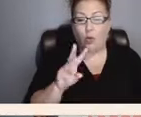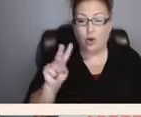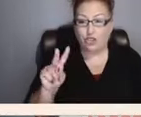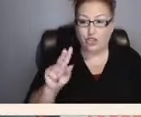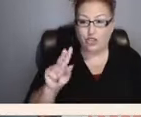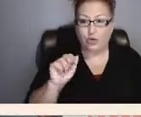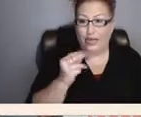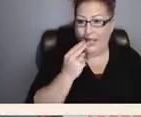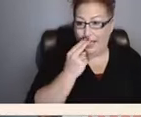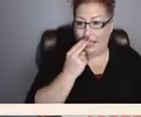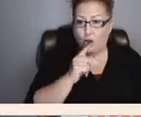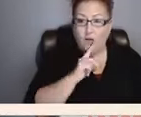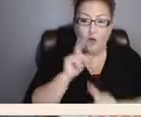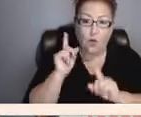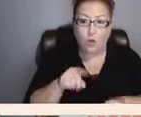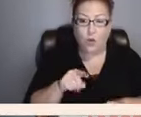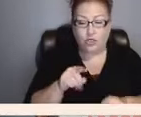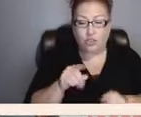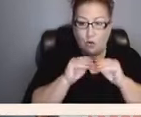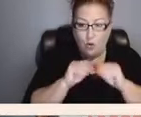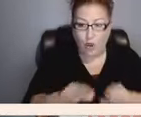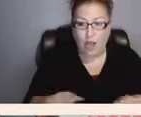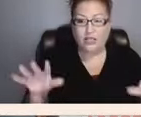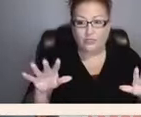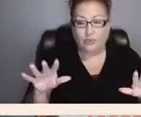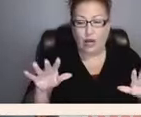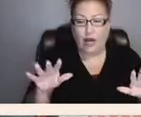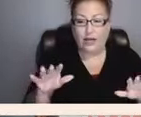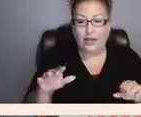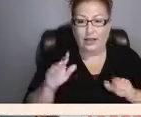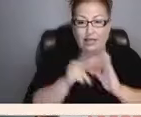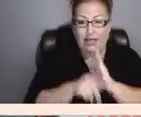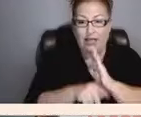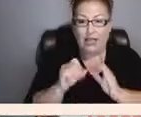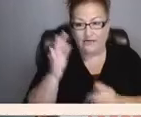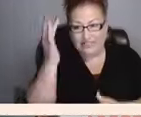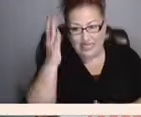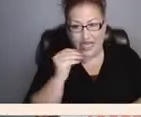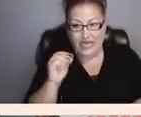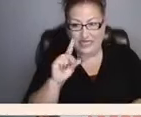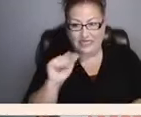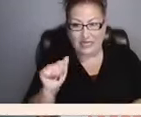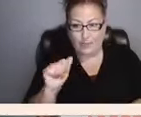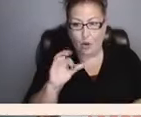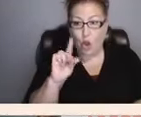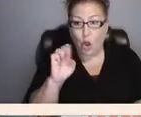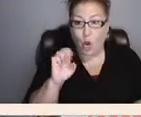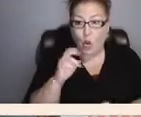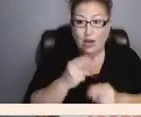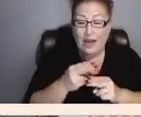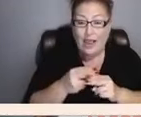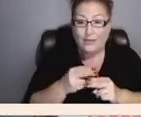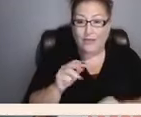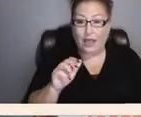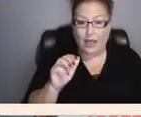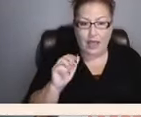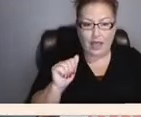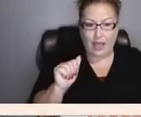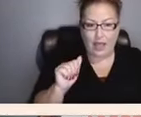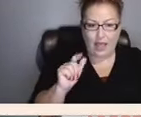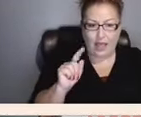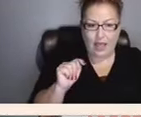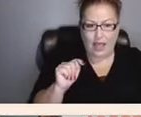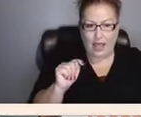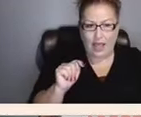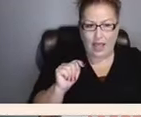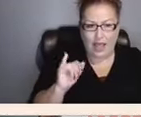orders widespread mercy killing of sick and disabled, codenamed Actaeon T4, which is